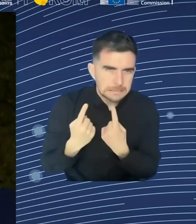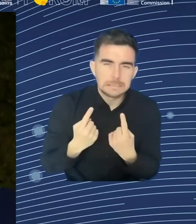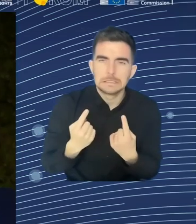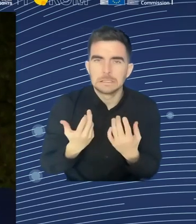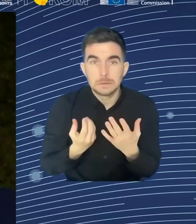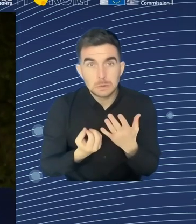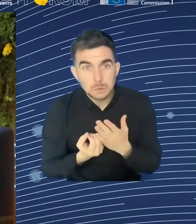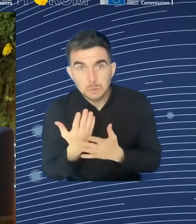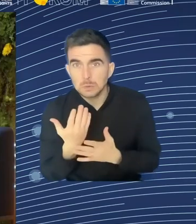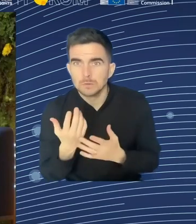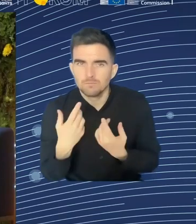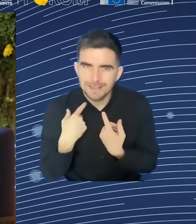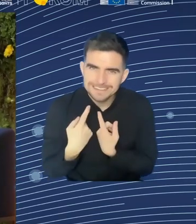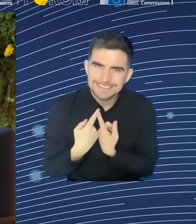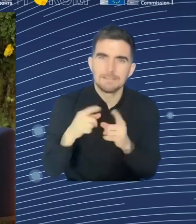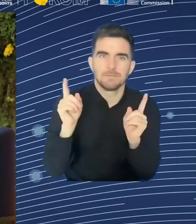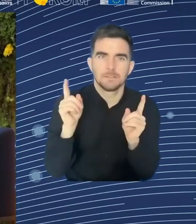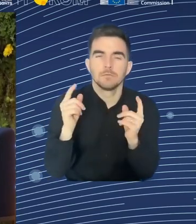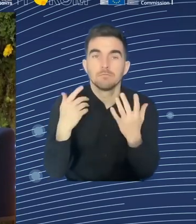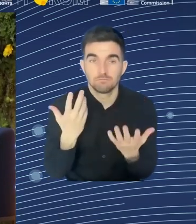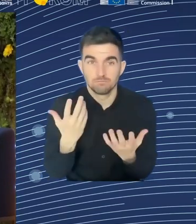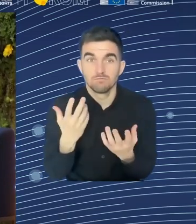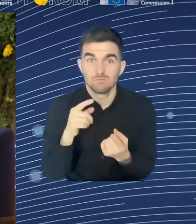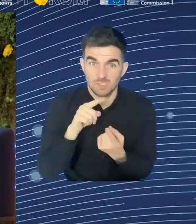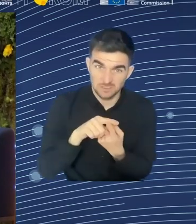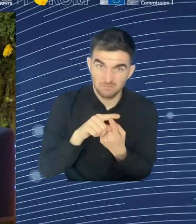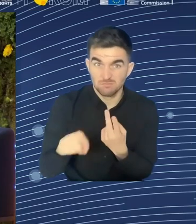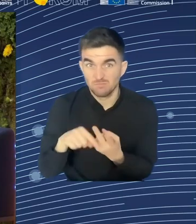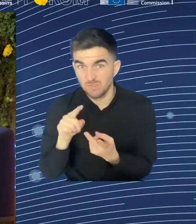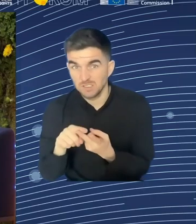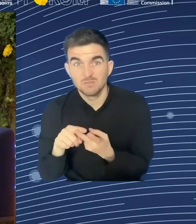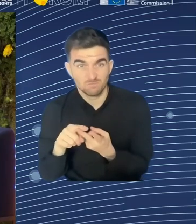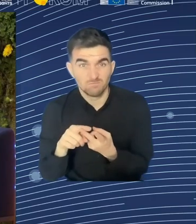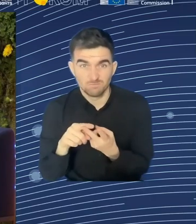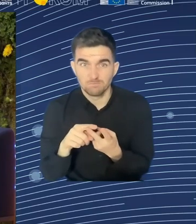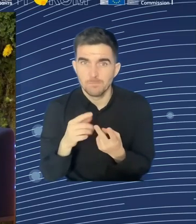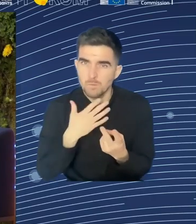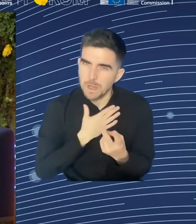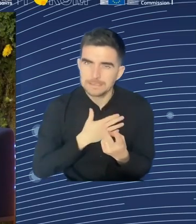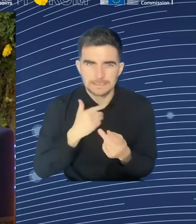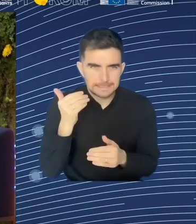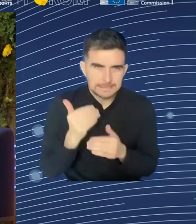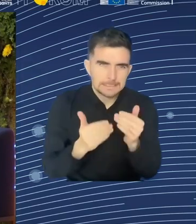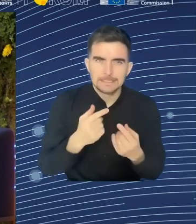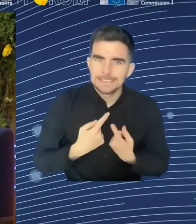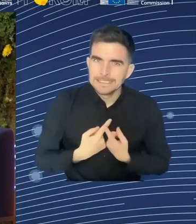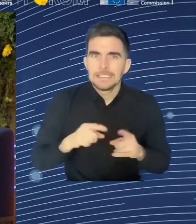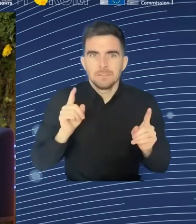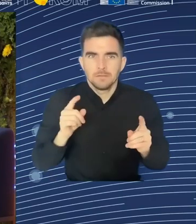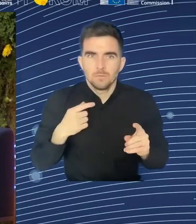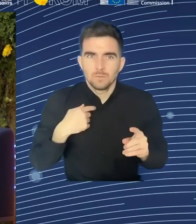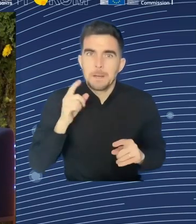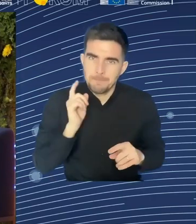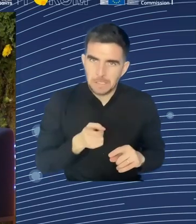challenging thing. And one of the things that I think is really important is that we have to divide the impact on the